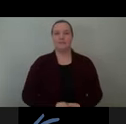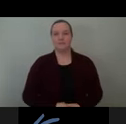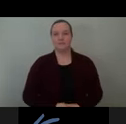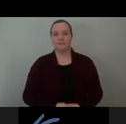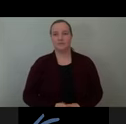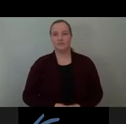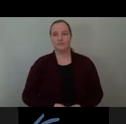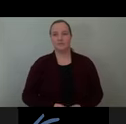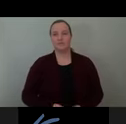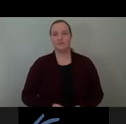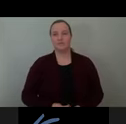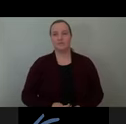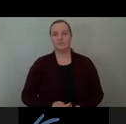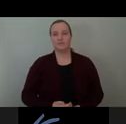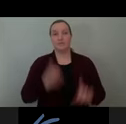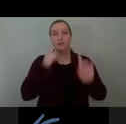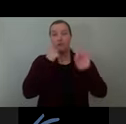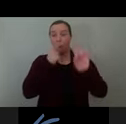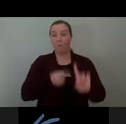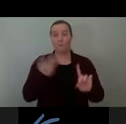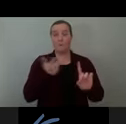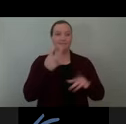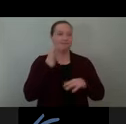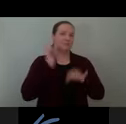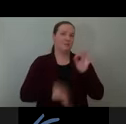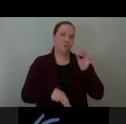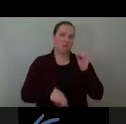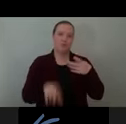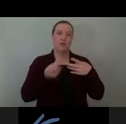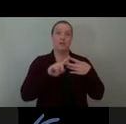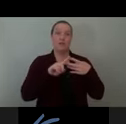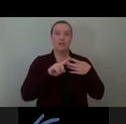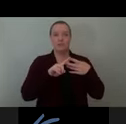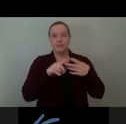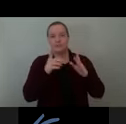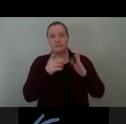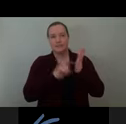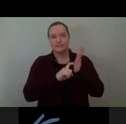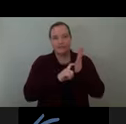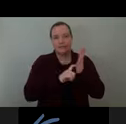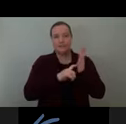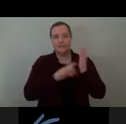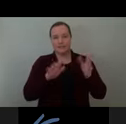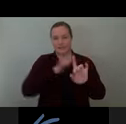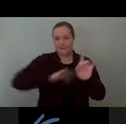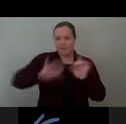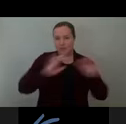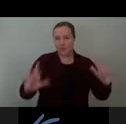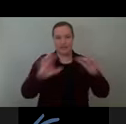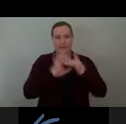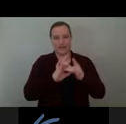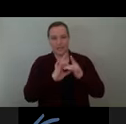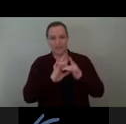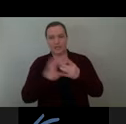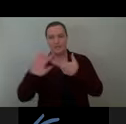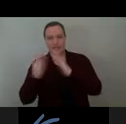So our objectives here are simple. First, to repair the spatial connection, of course, in that space and make this intersection a